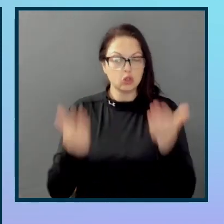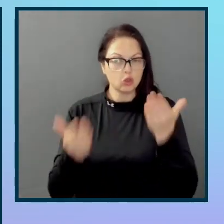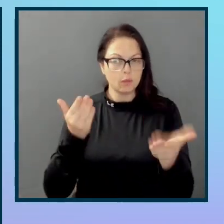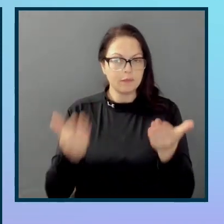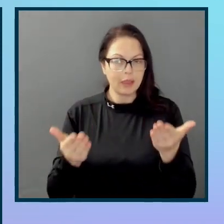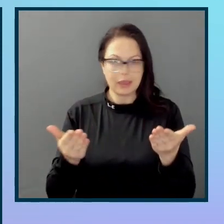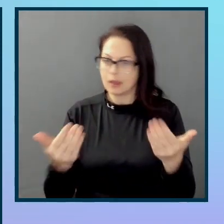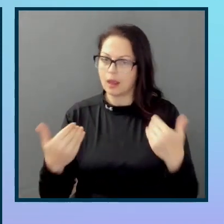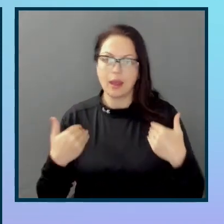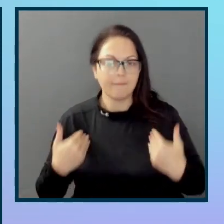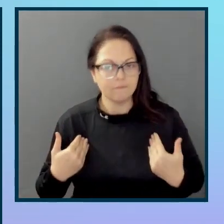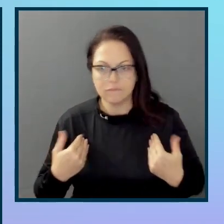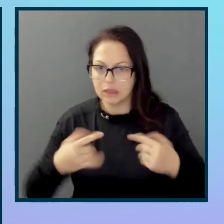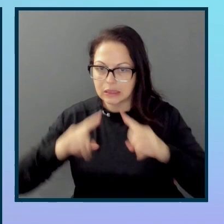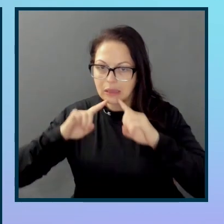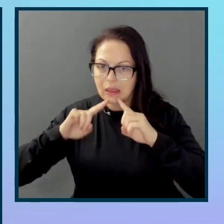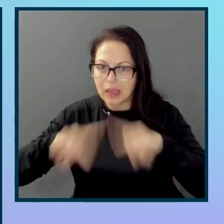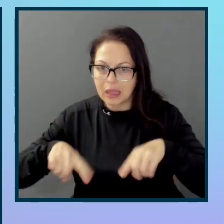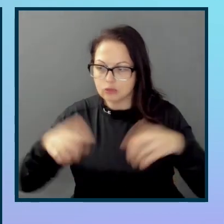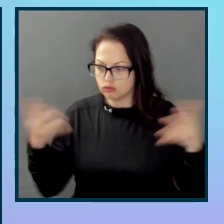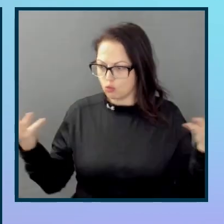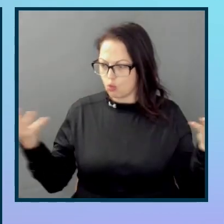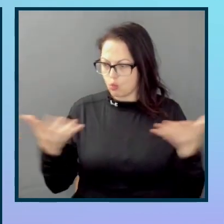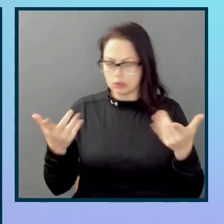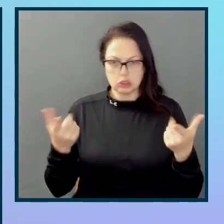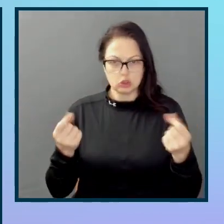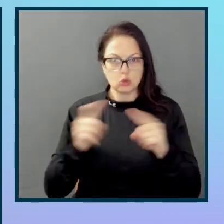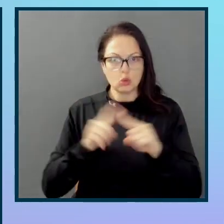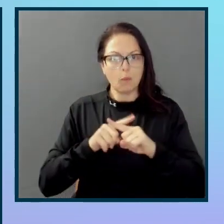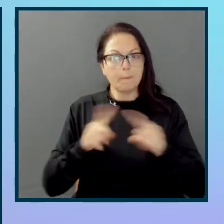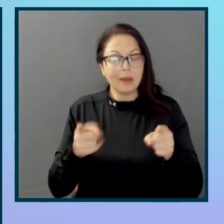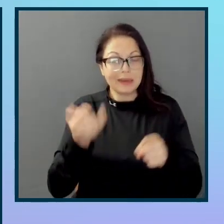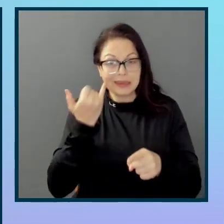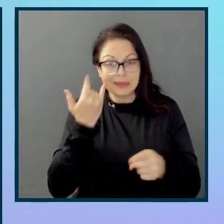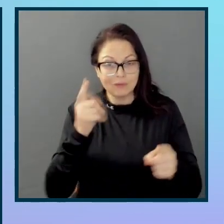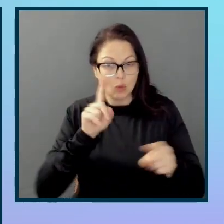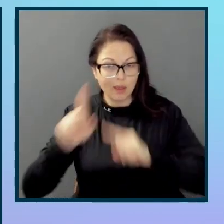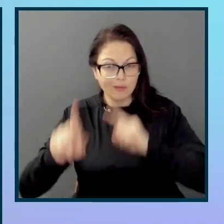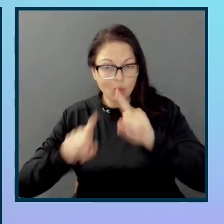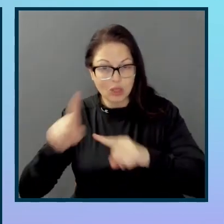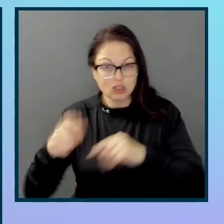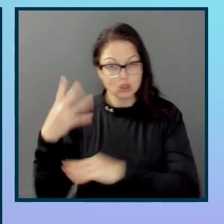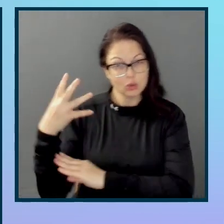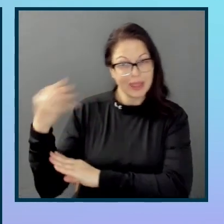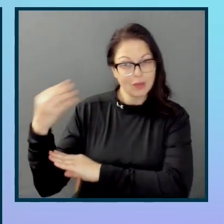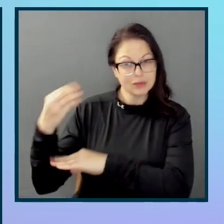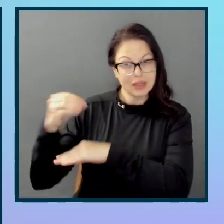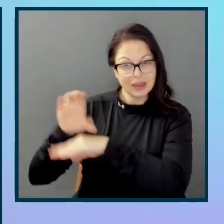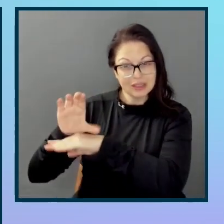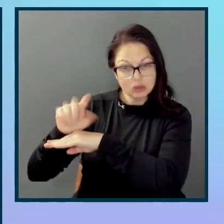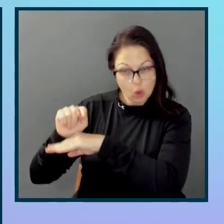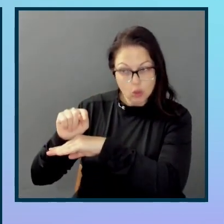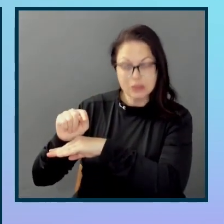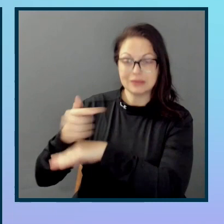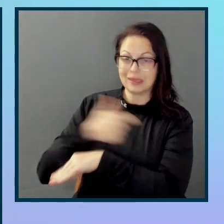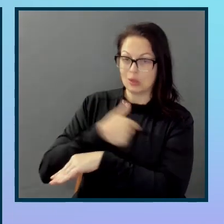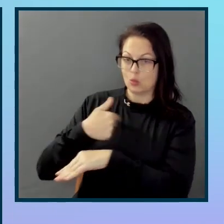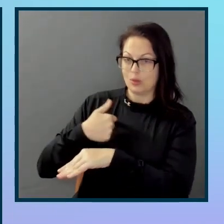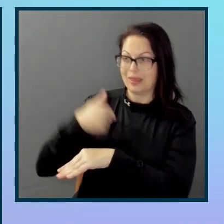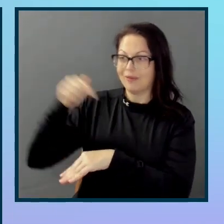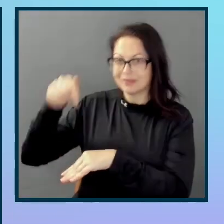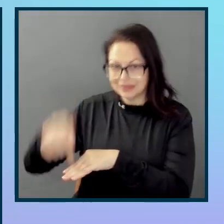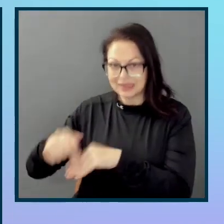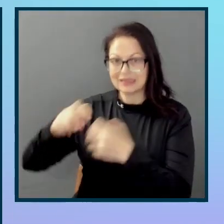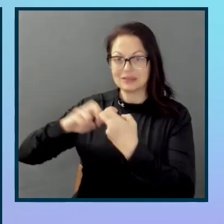as to what to do about it, but if you can take those questions to the external consultants and say, these are the problems we're dealing with from a